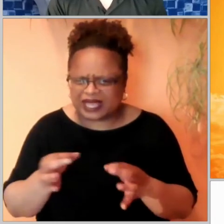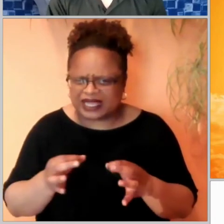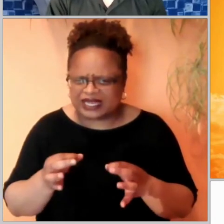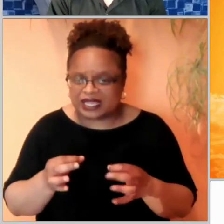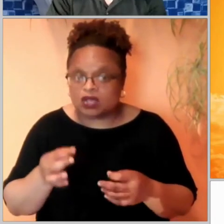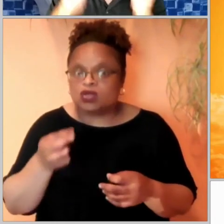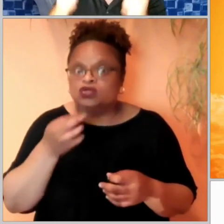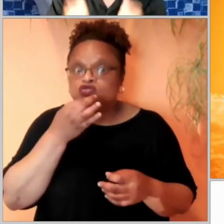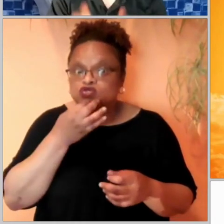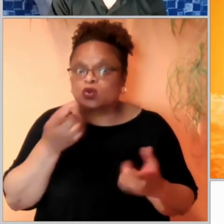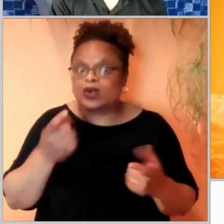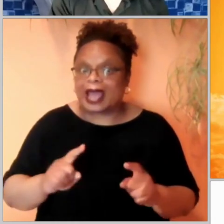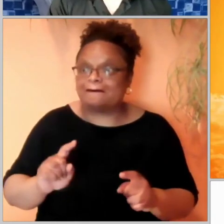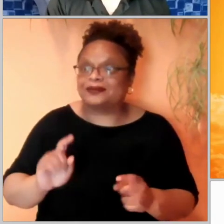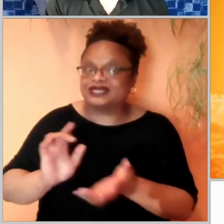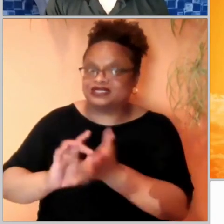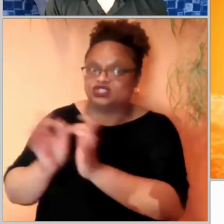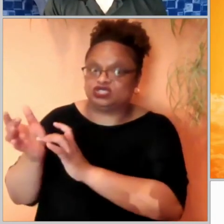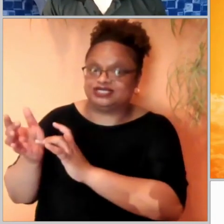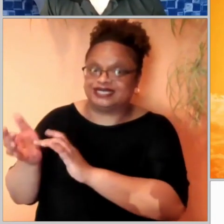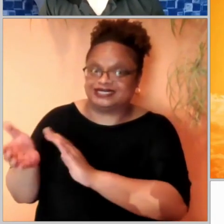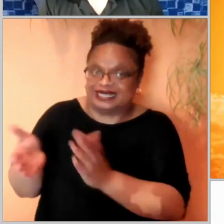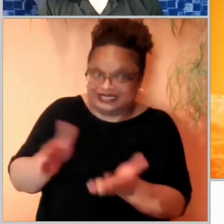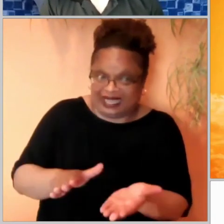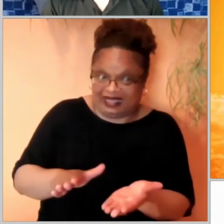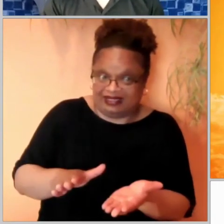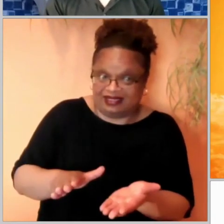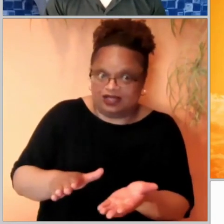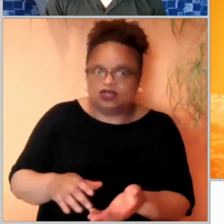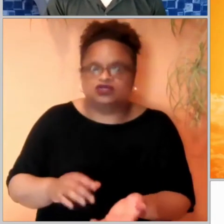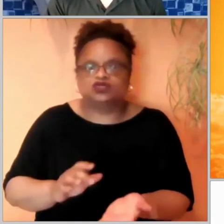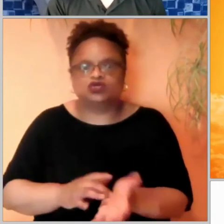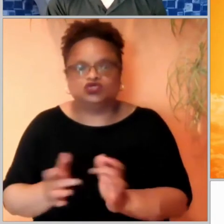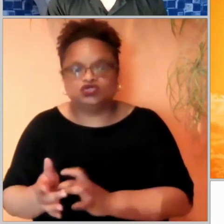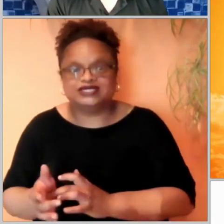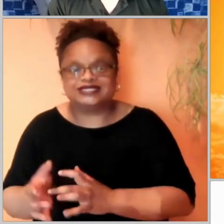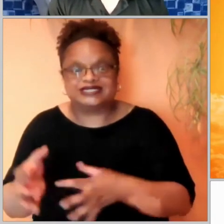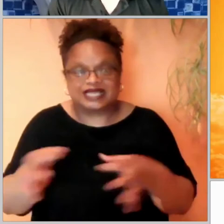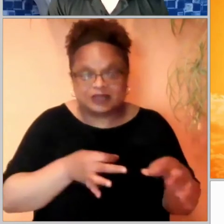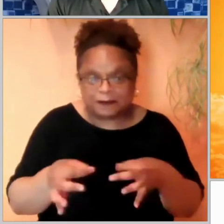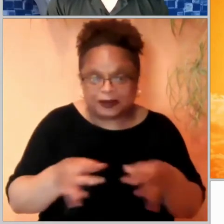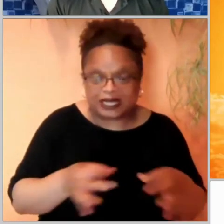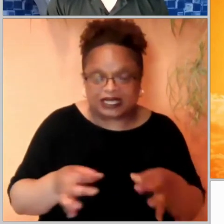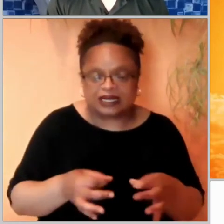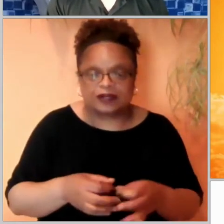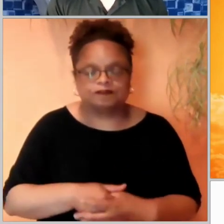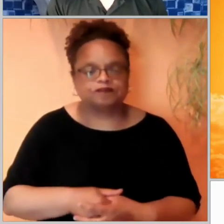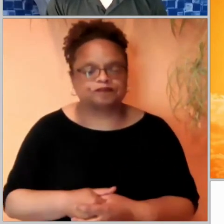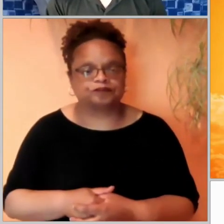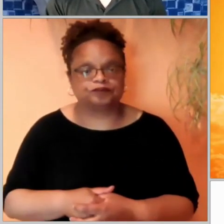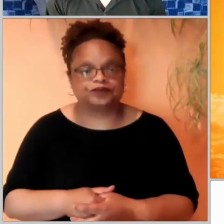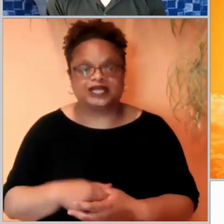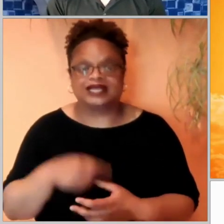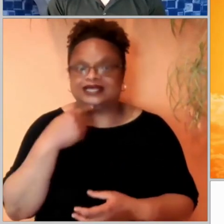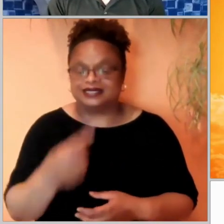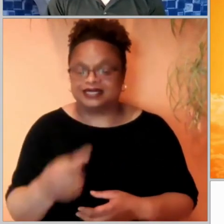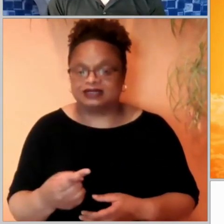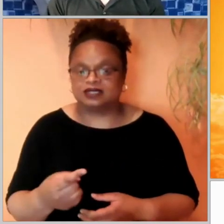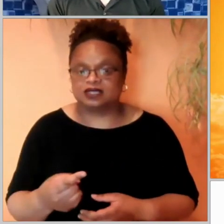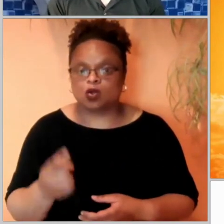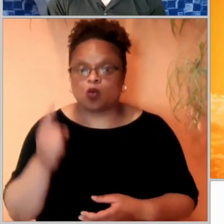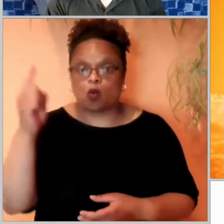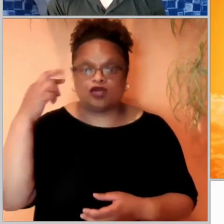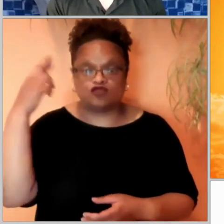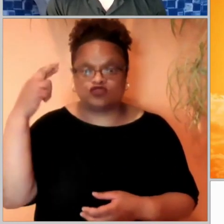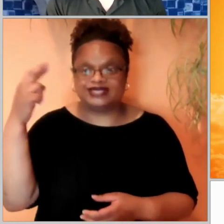death. And this is really the ace card that Jesus holds as the good shepherd. He tells us that one of the reasons